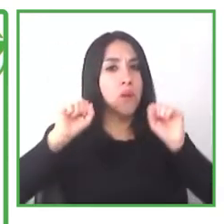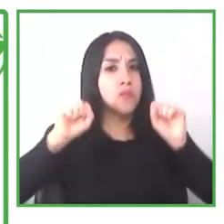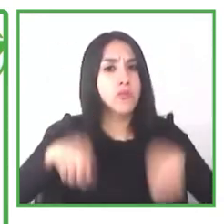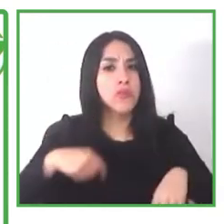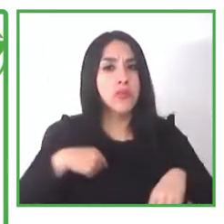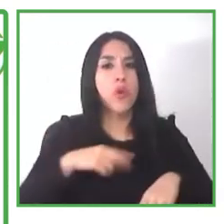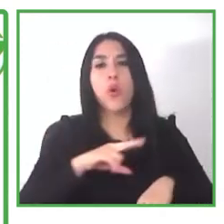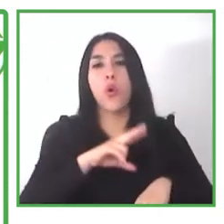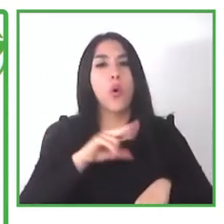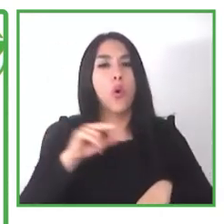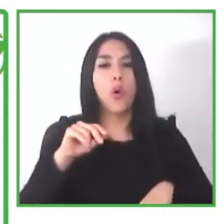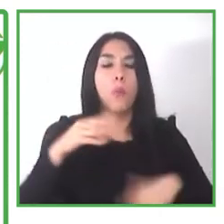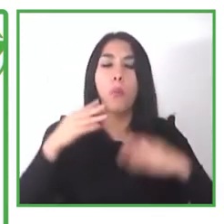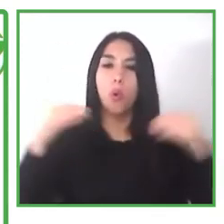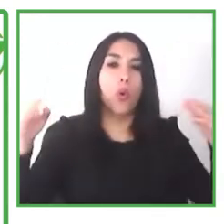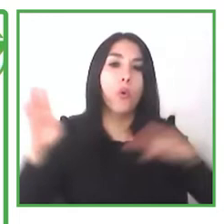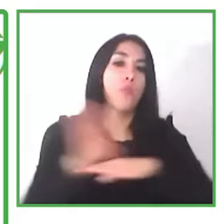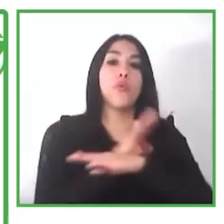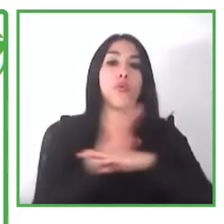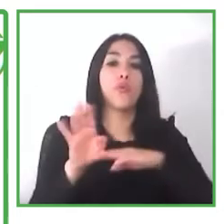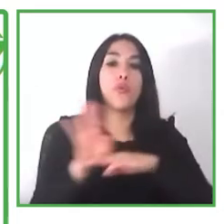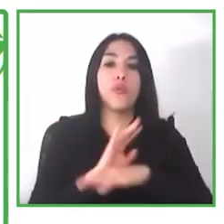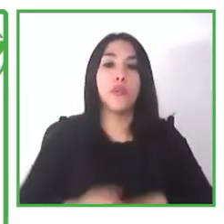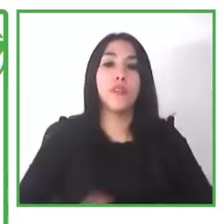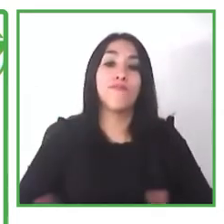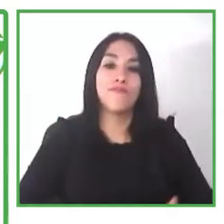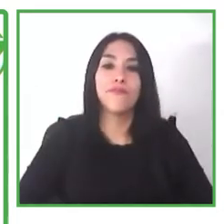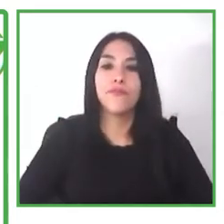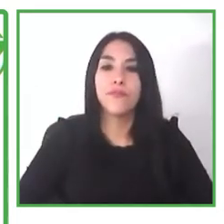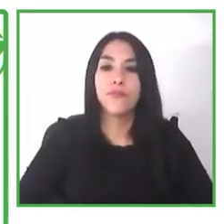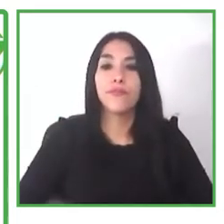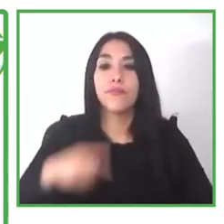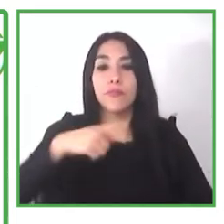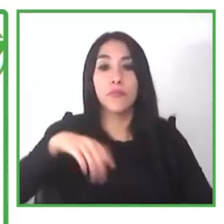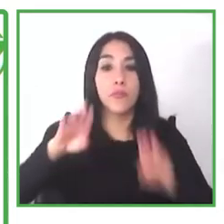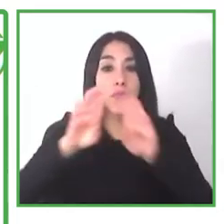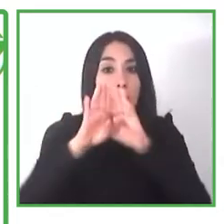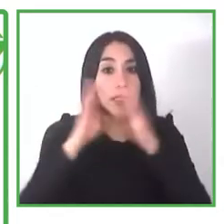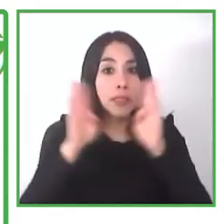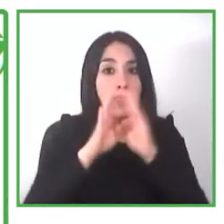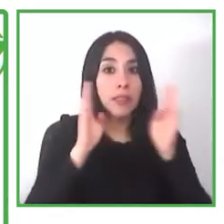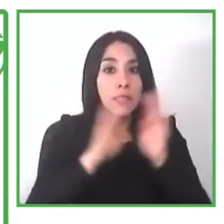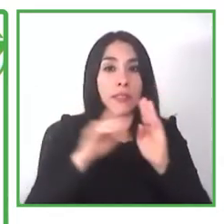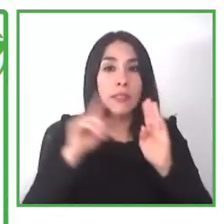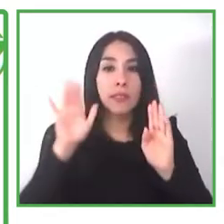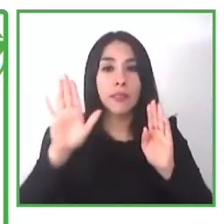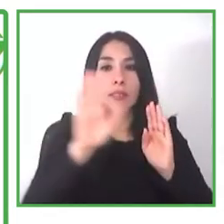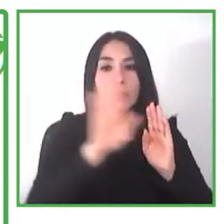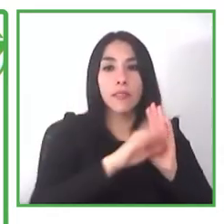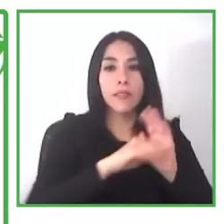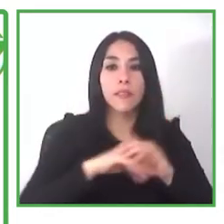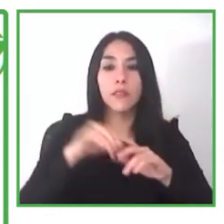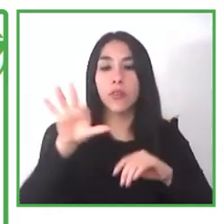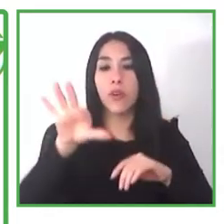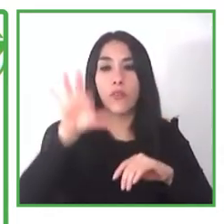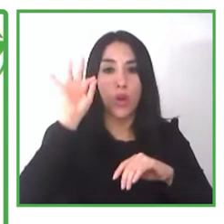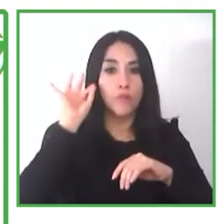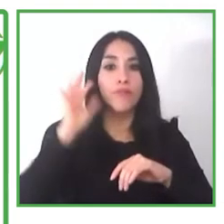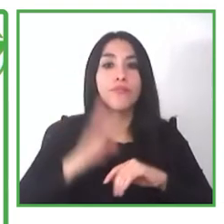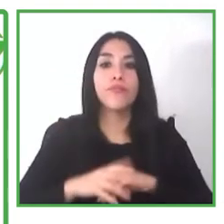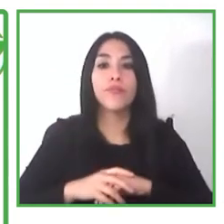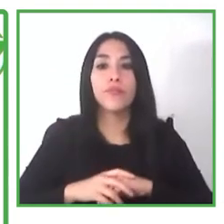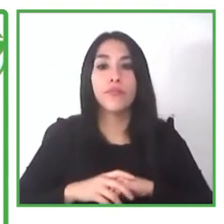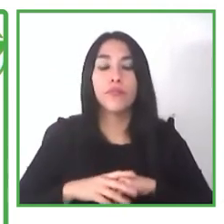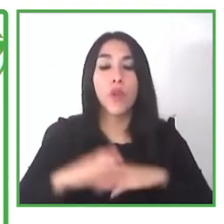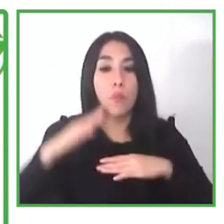job and there is this company that imports the foreign to colombia and they have the administrative area